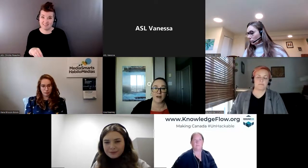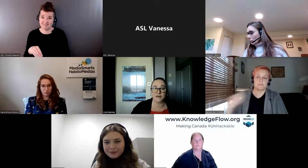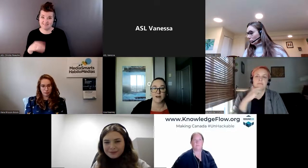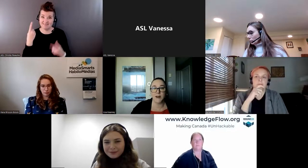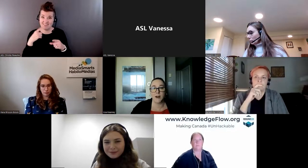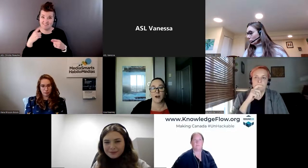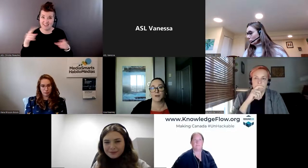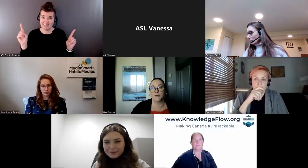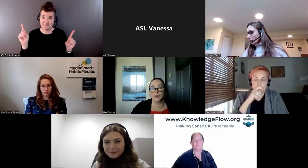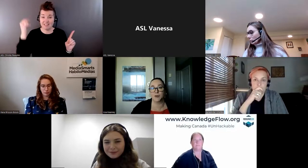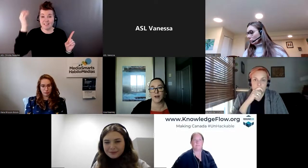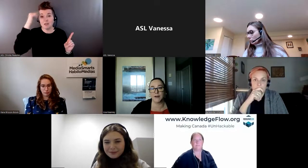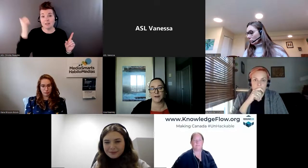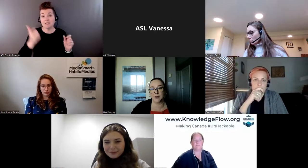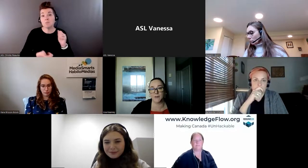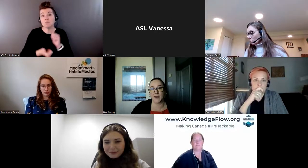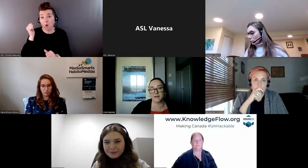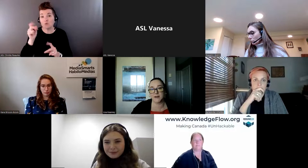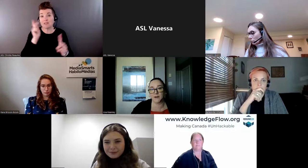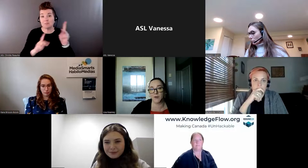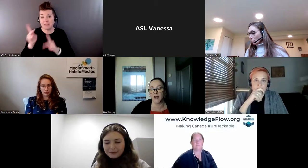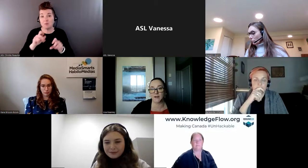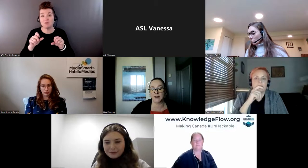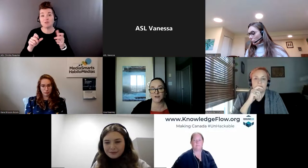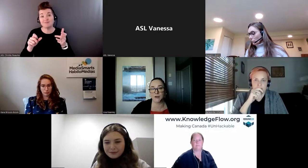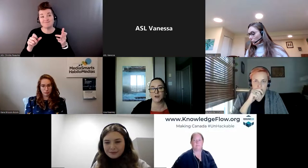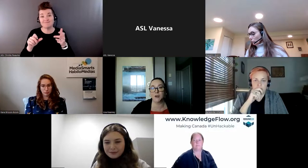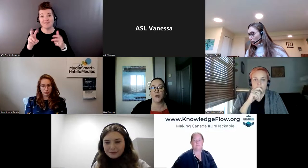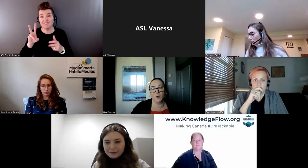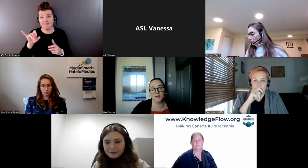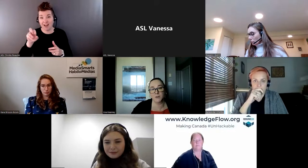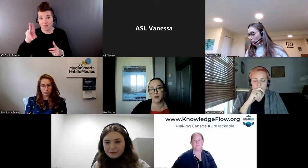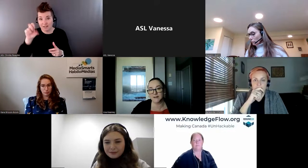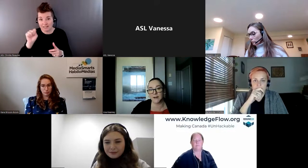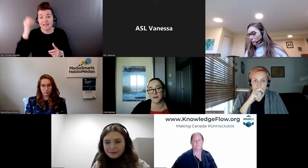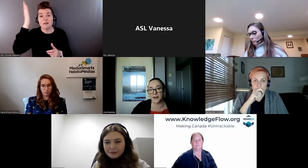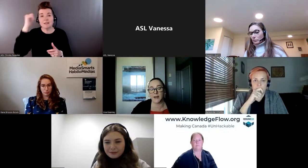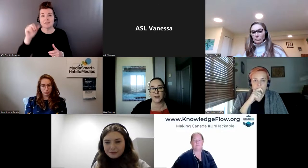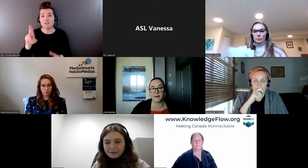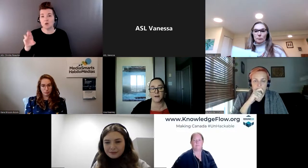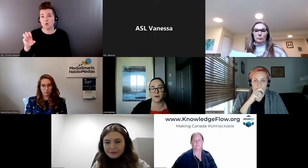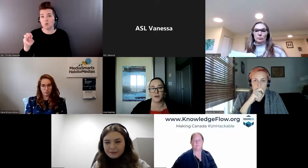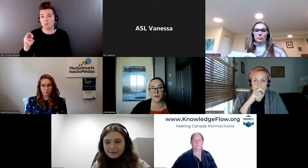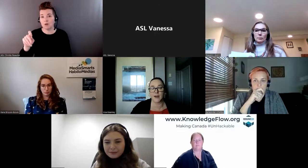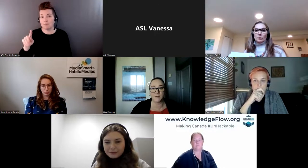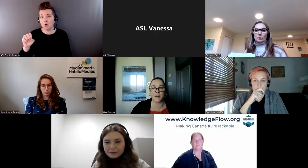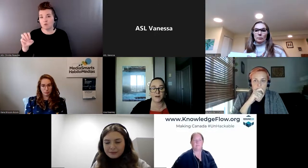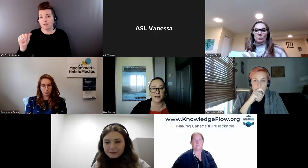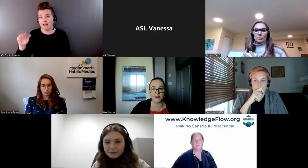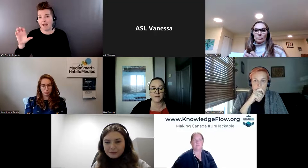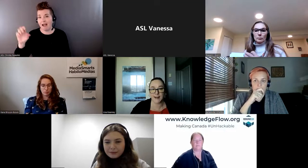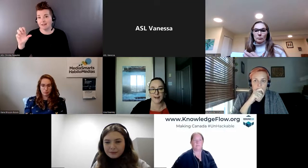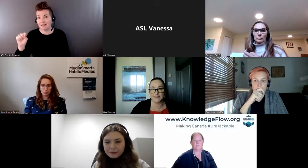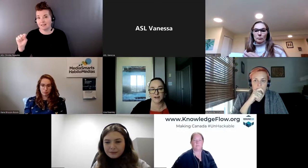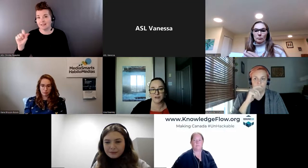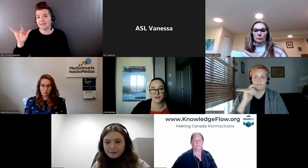compromise are through, uh, internal methods like remote access Trojan where someone clicks on a link and then, you know, they're automatically